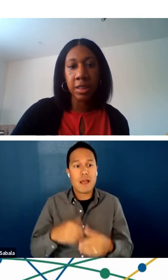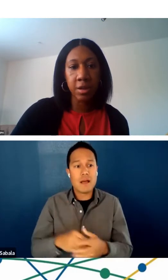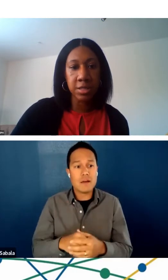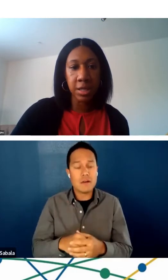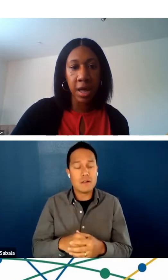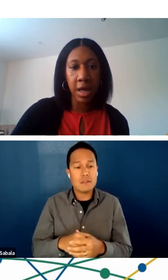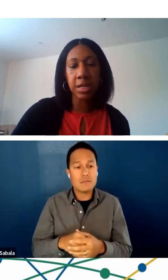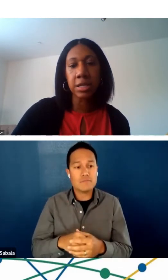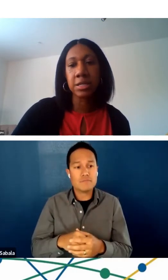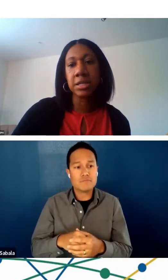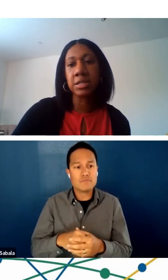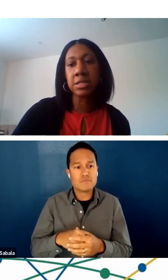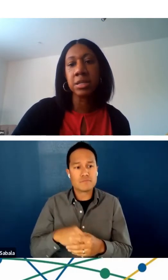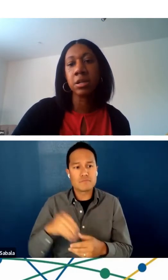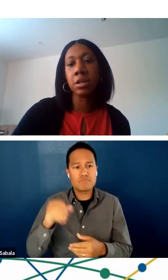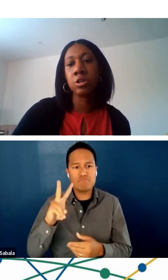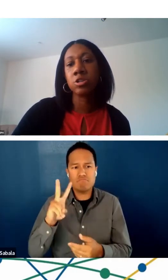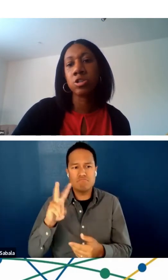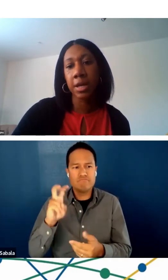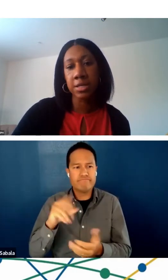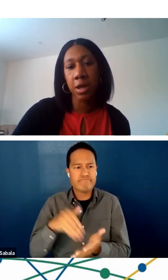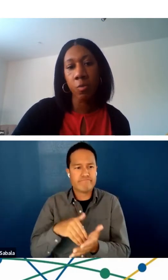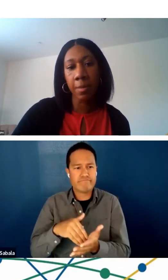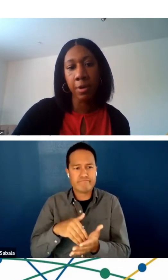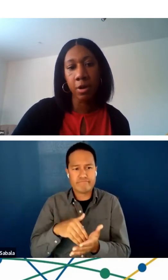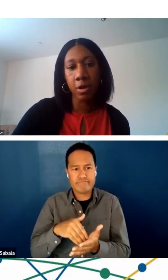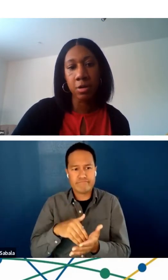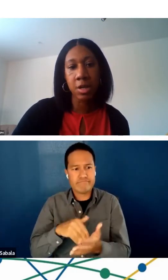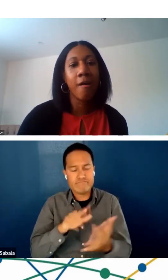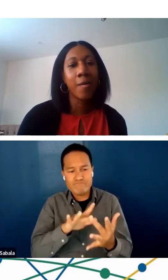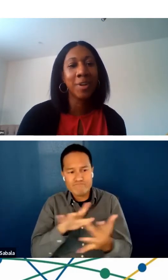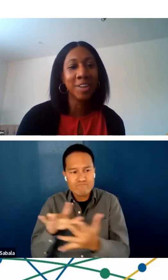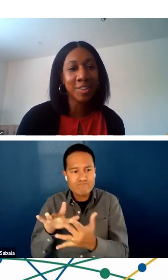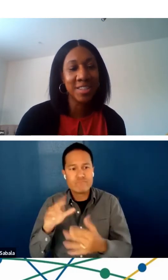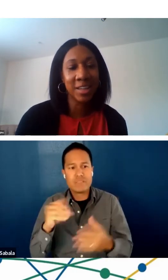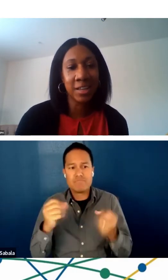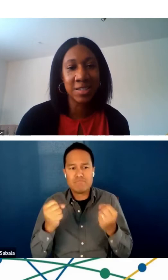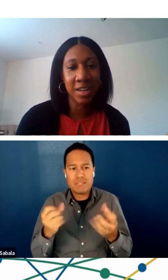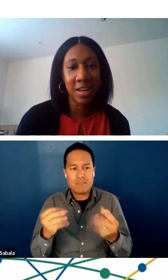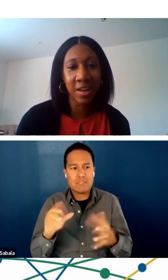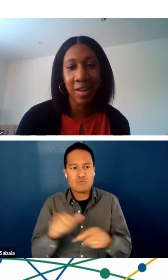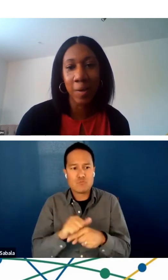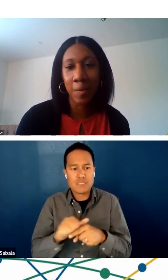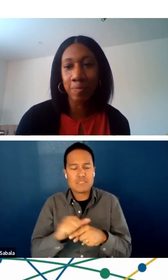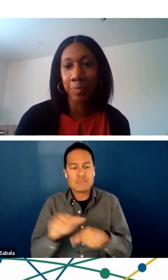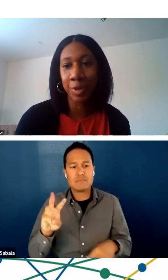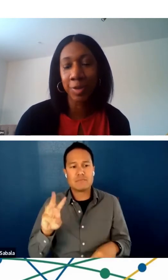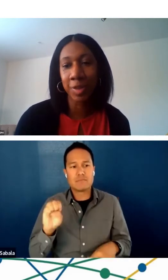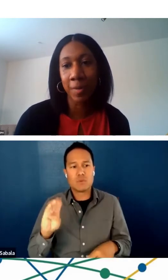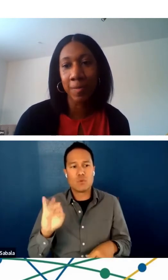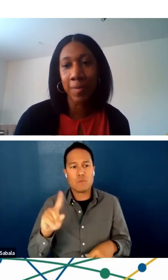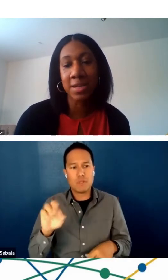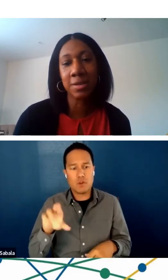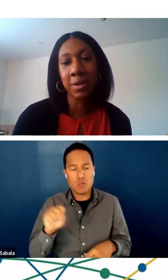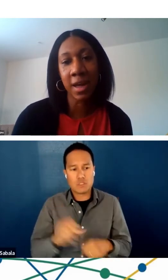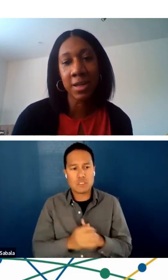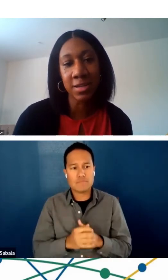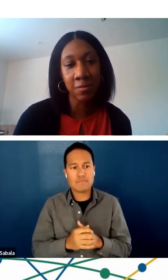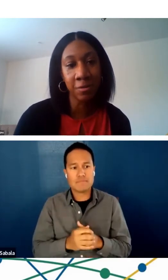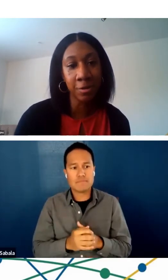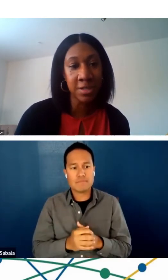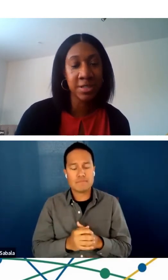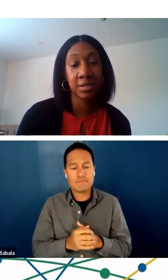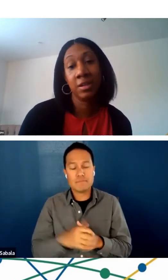nearly 9,000 10,000,000,000. And so we